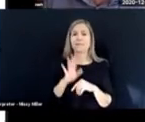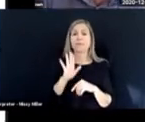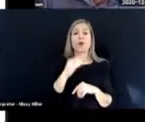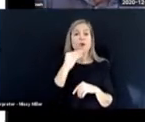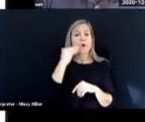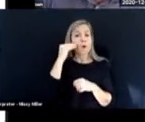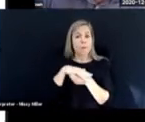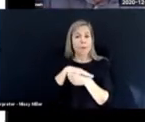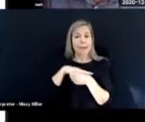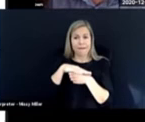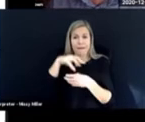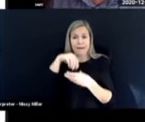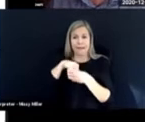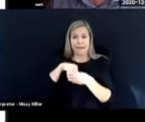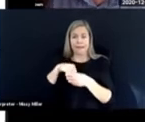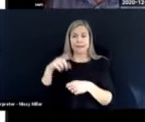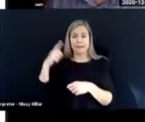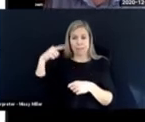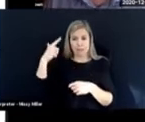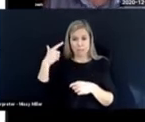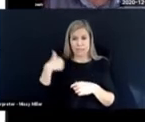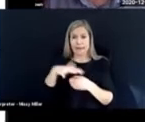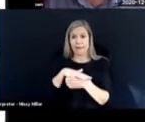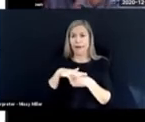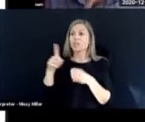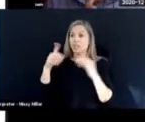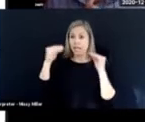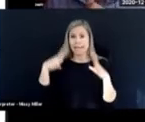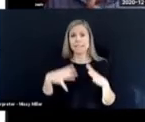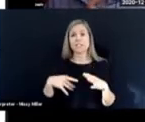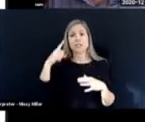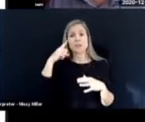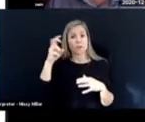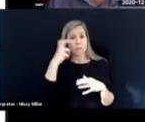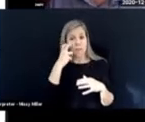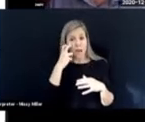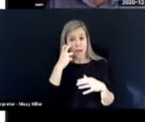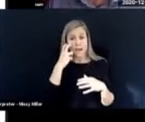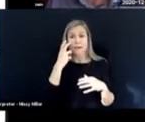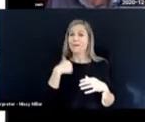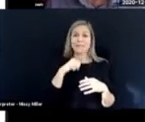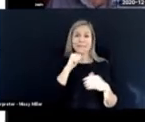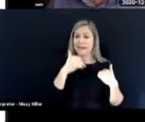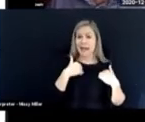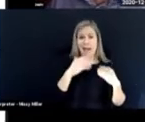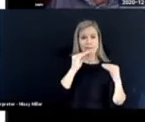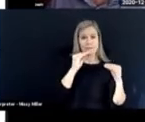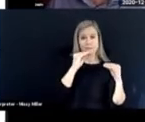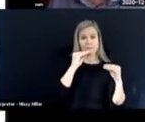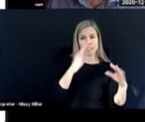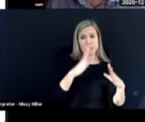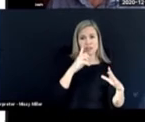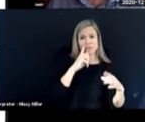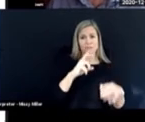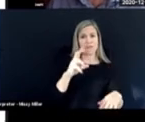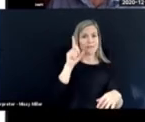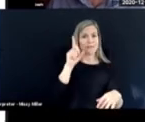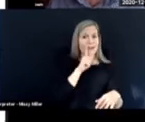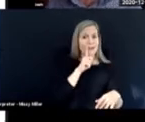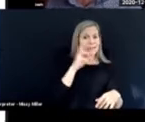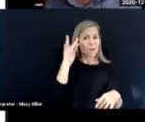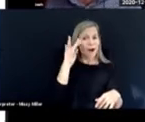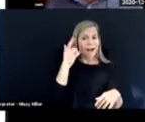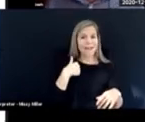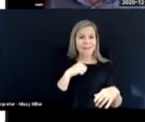her home borough in London, she did have a teacher of the blind, but she couldn't have an itinerant teacher of the deaf